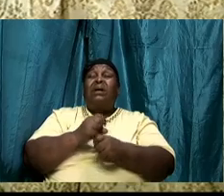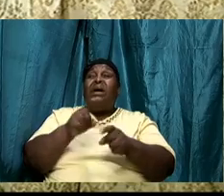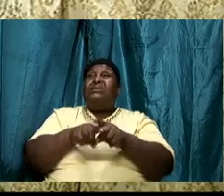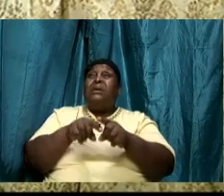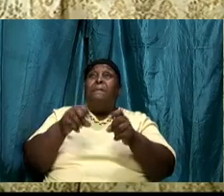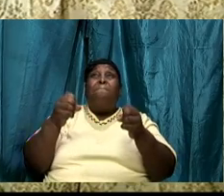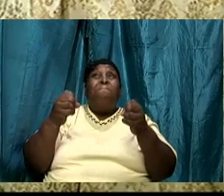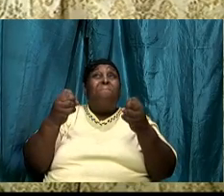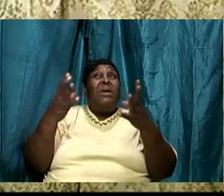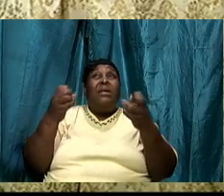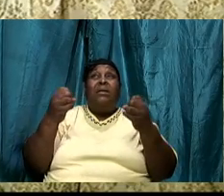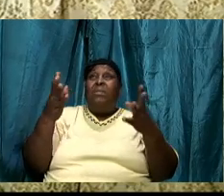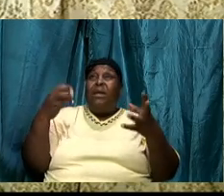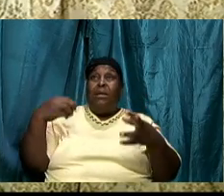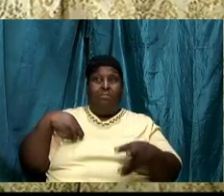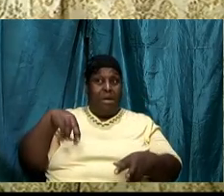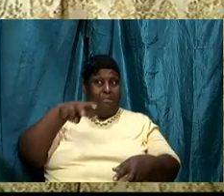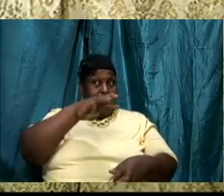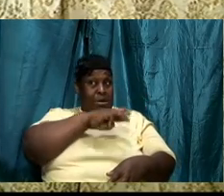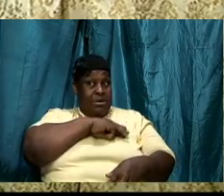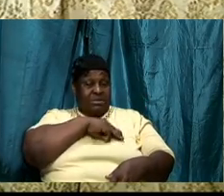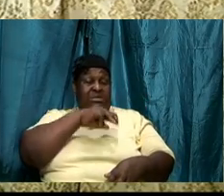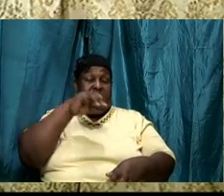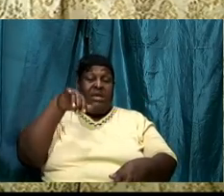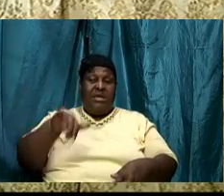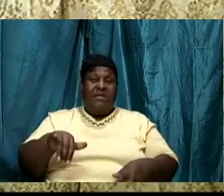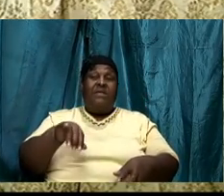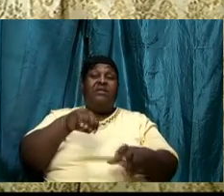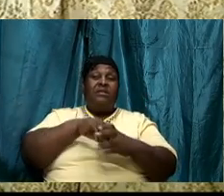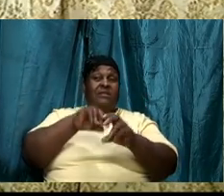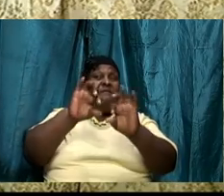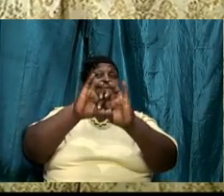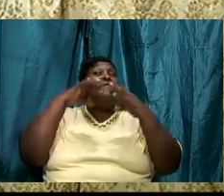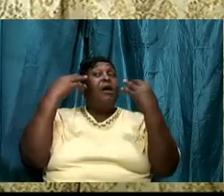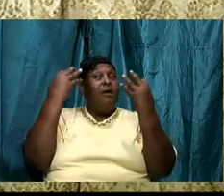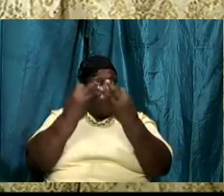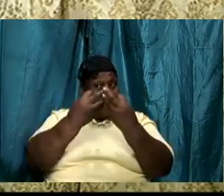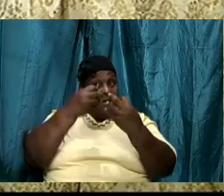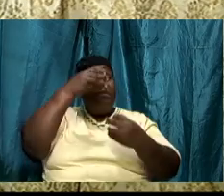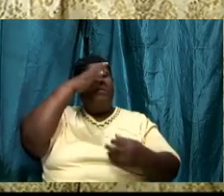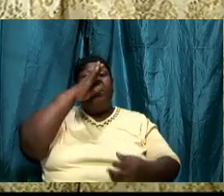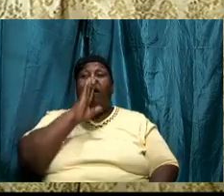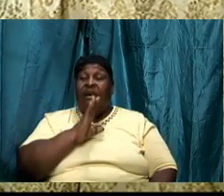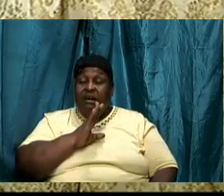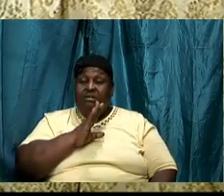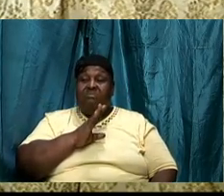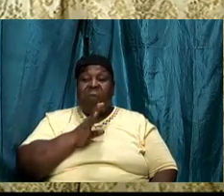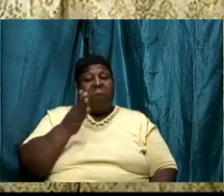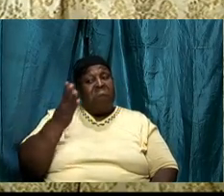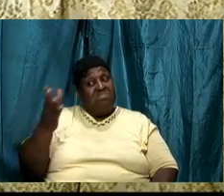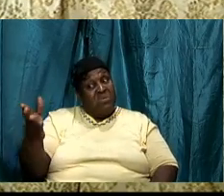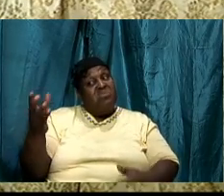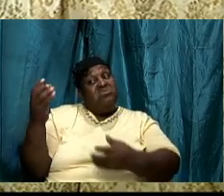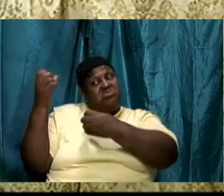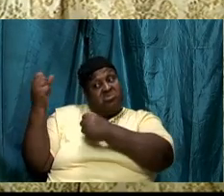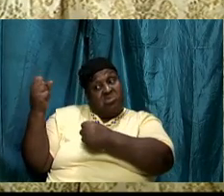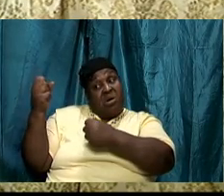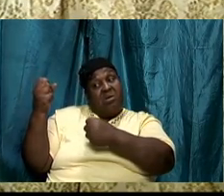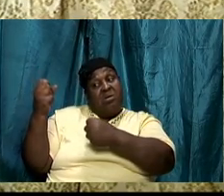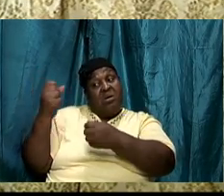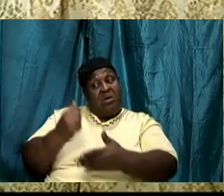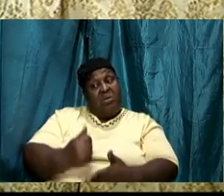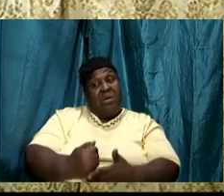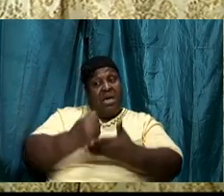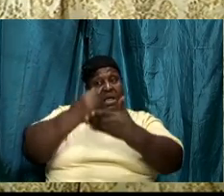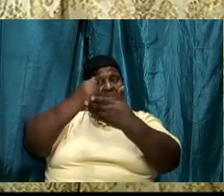as possible together so that those that are strong we are going to bear up the weak. And what